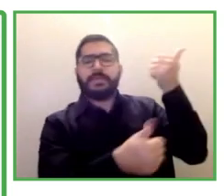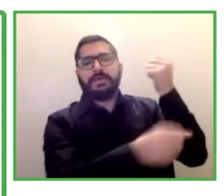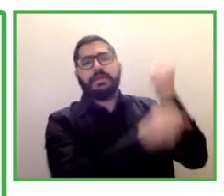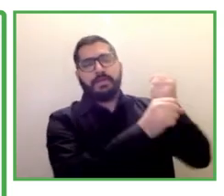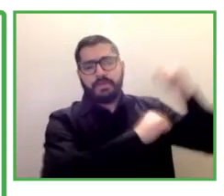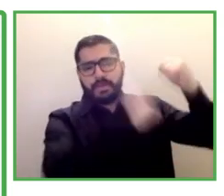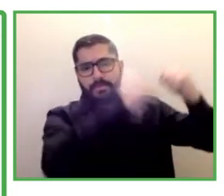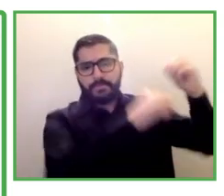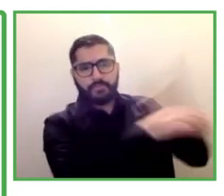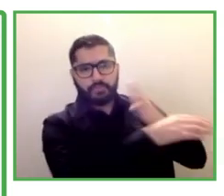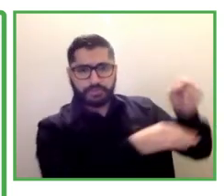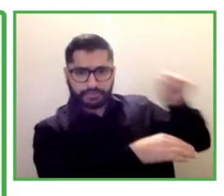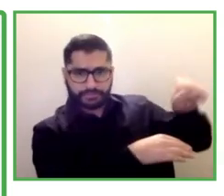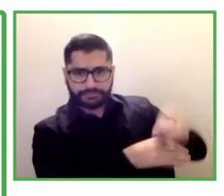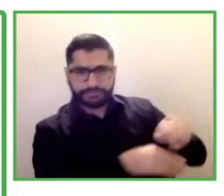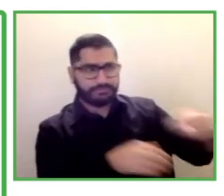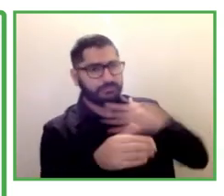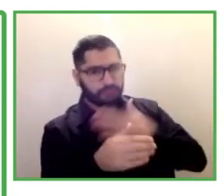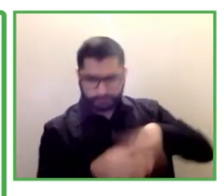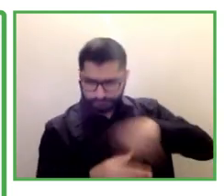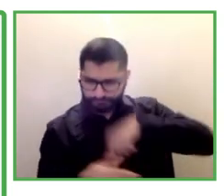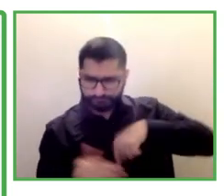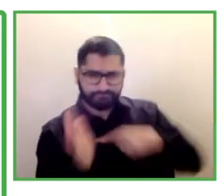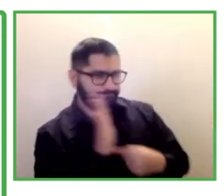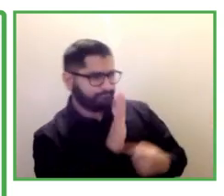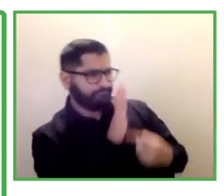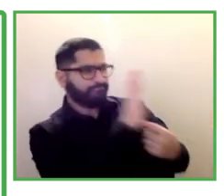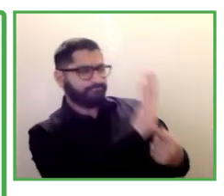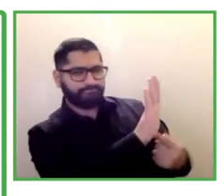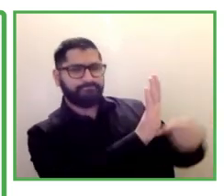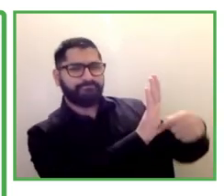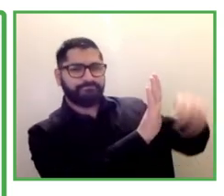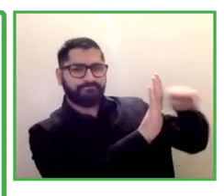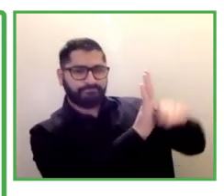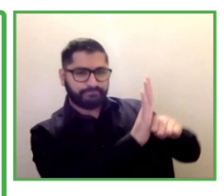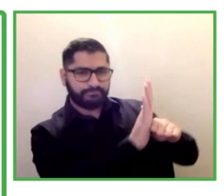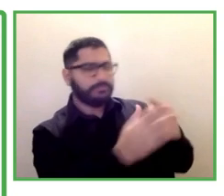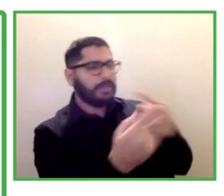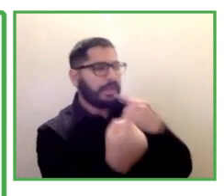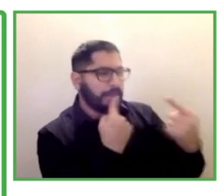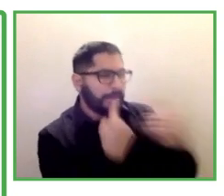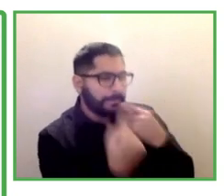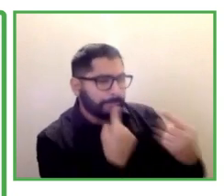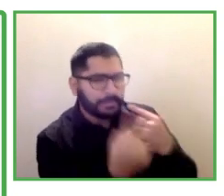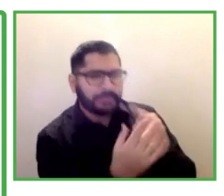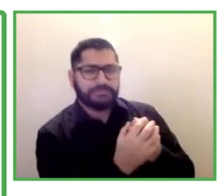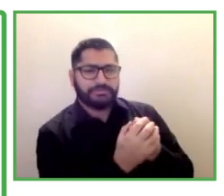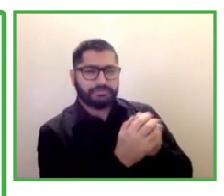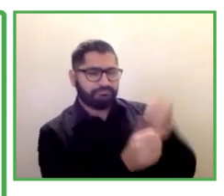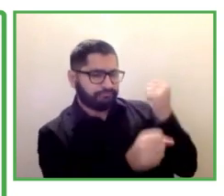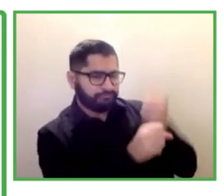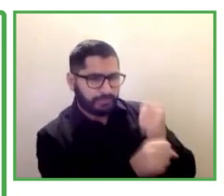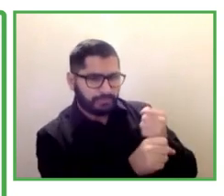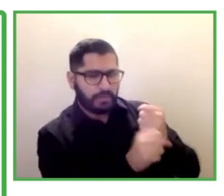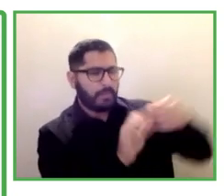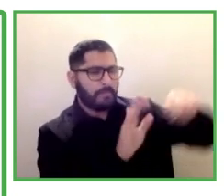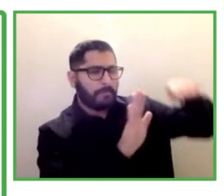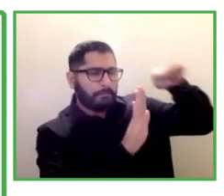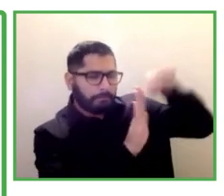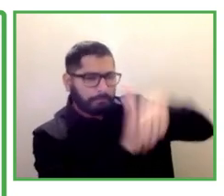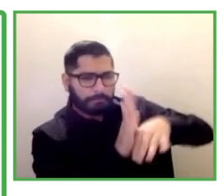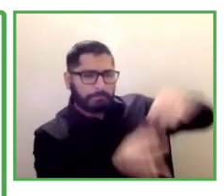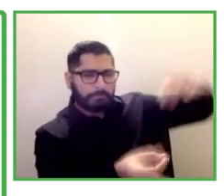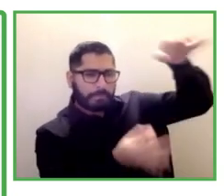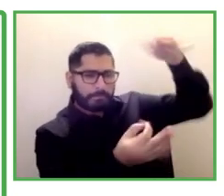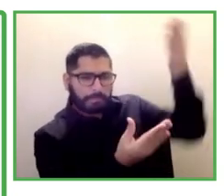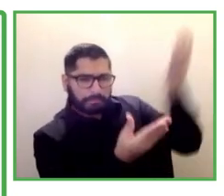was 958 university students so it's a lengthy part of our process but it means that we're meeting candidates face-to-face and